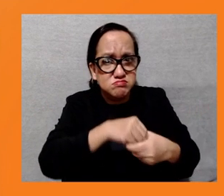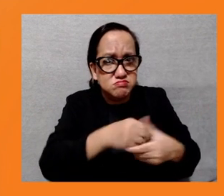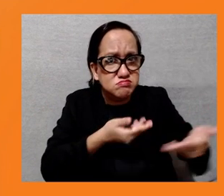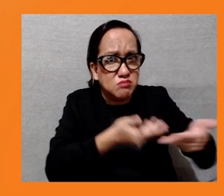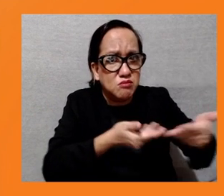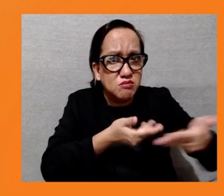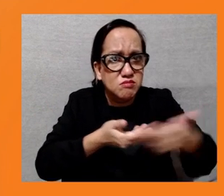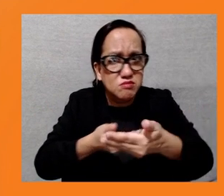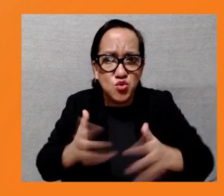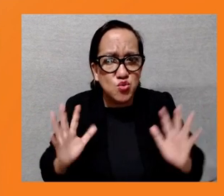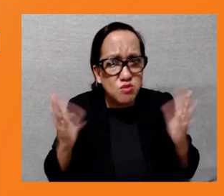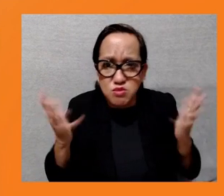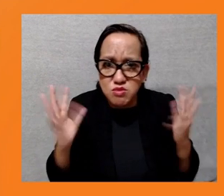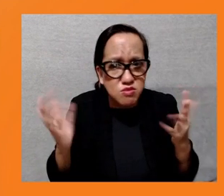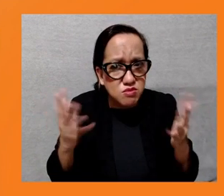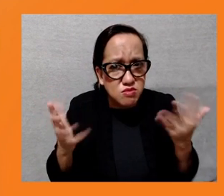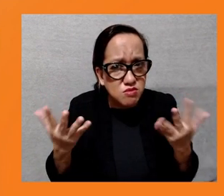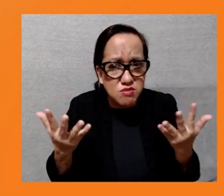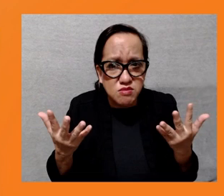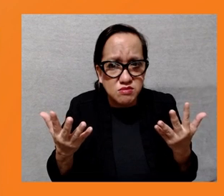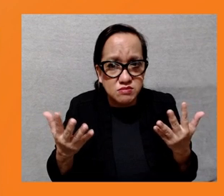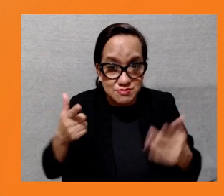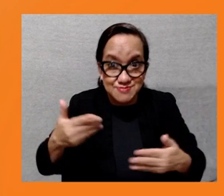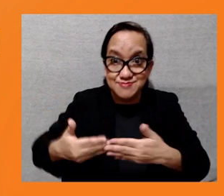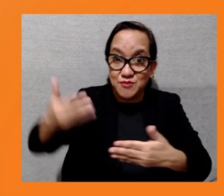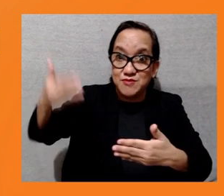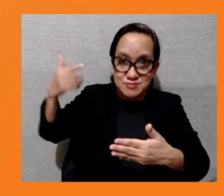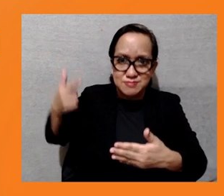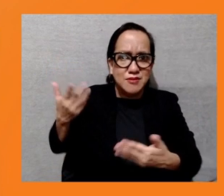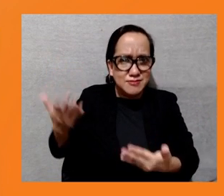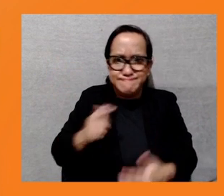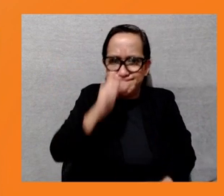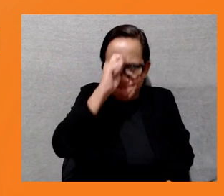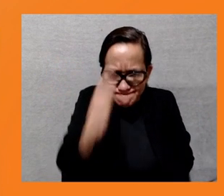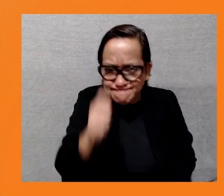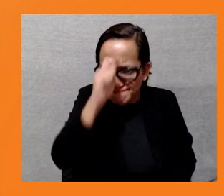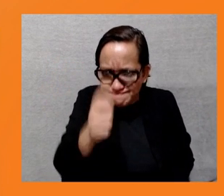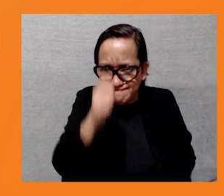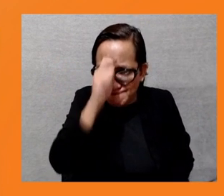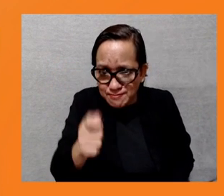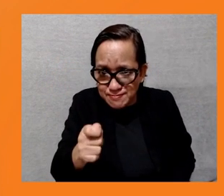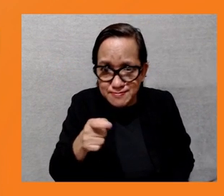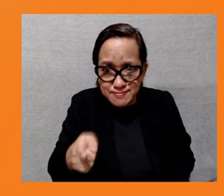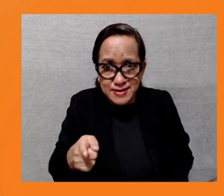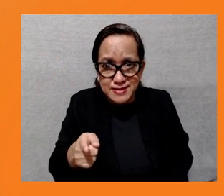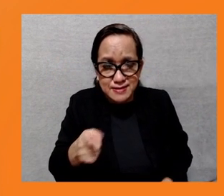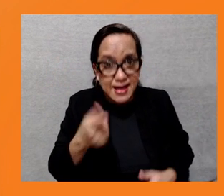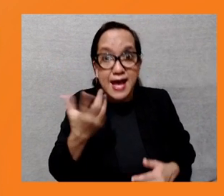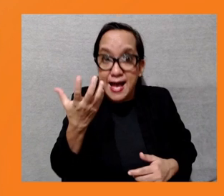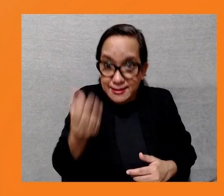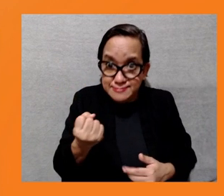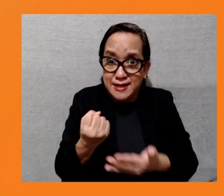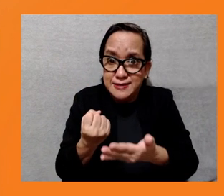on an ongoing basis throughout the project, adequate information that is understandable and readily accessible to the affected